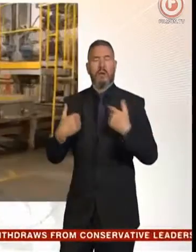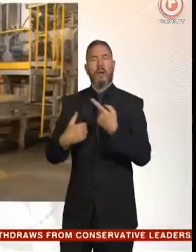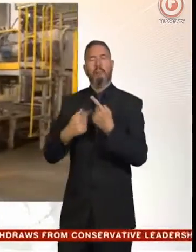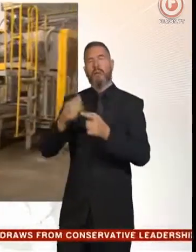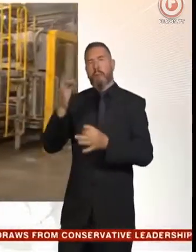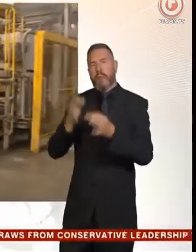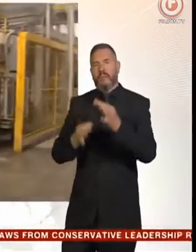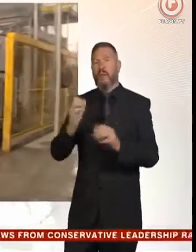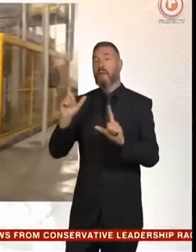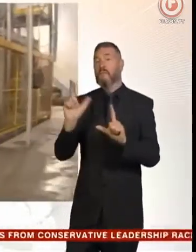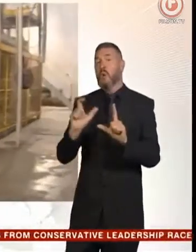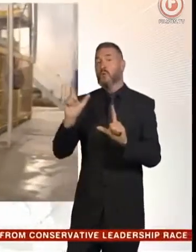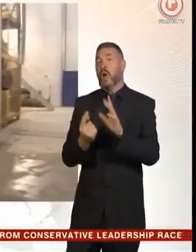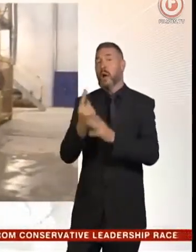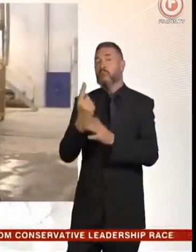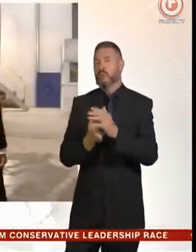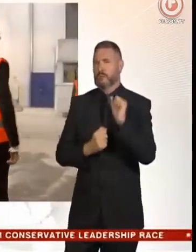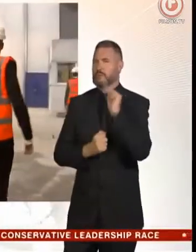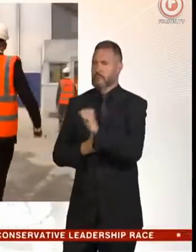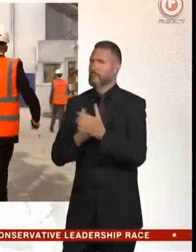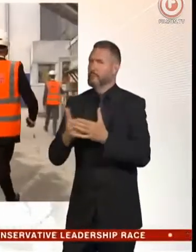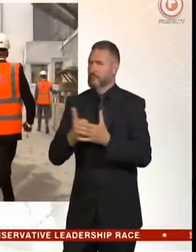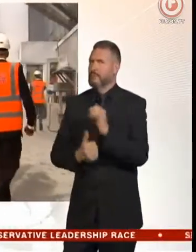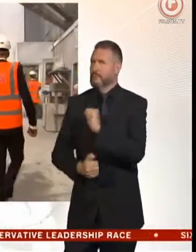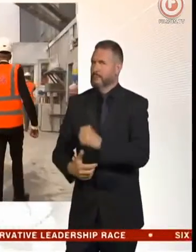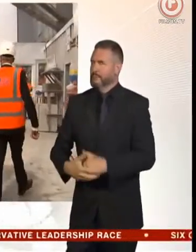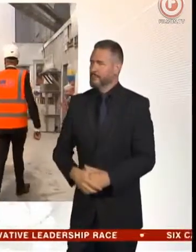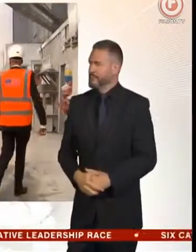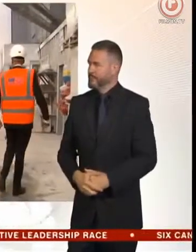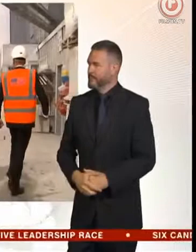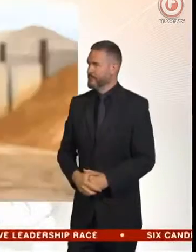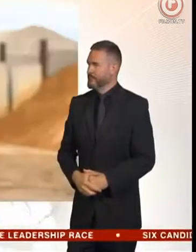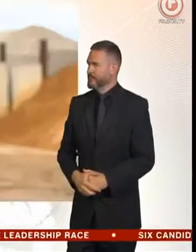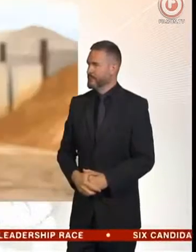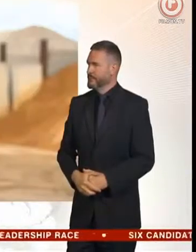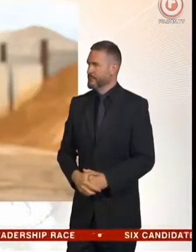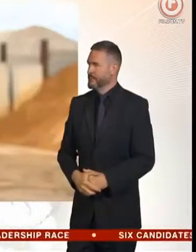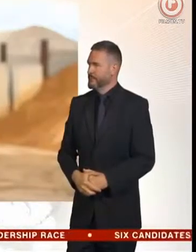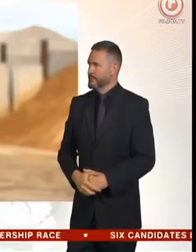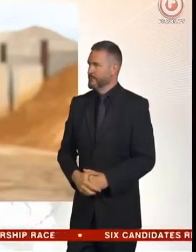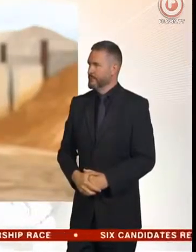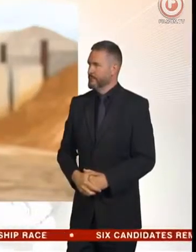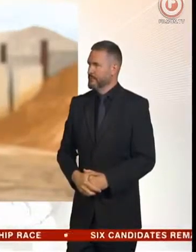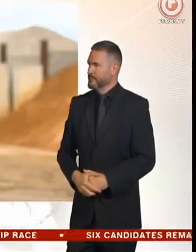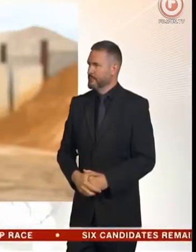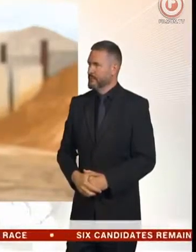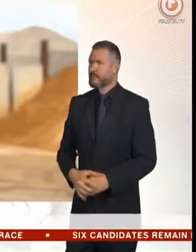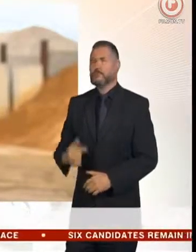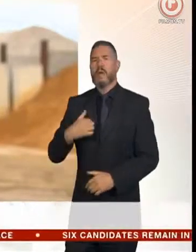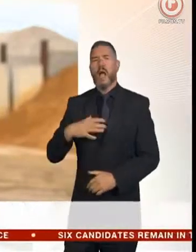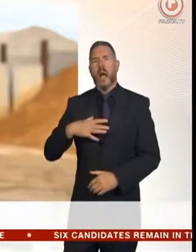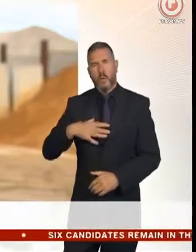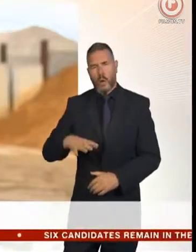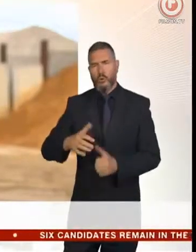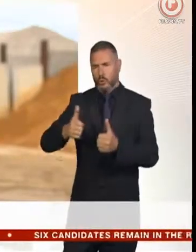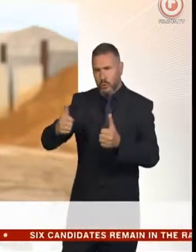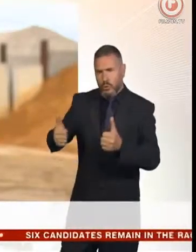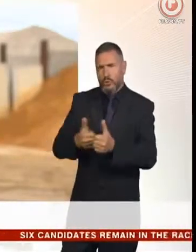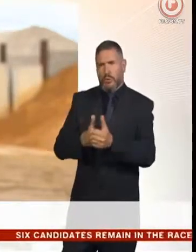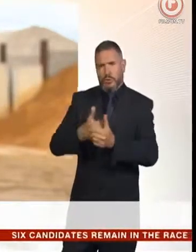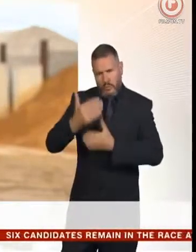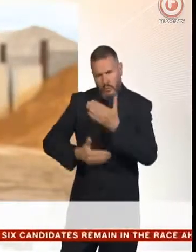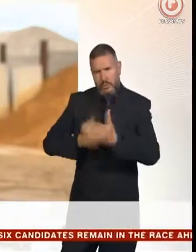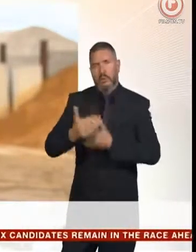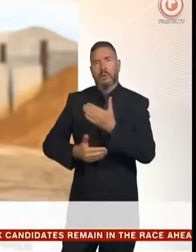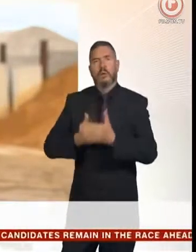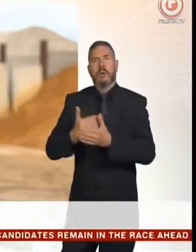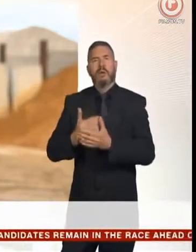doing a photo opportunity more than a fluorescent jacket. I'm looking forward on building up some momentum and in particular, testing the